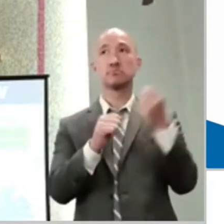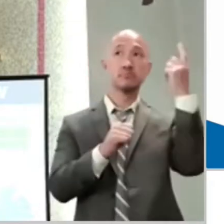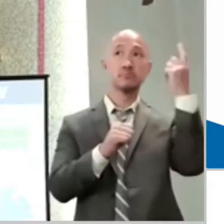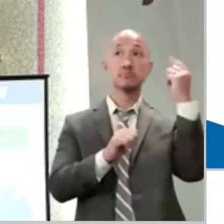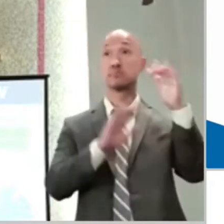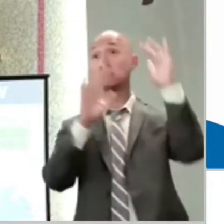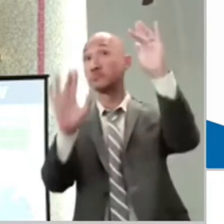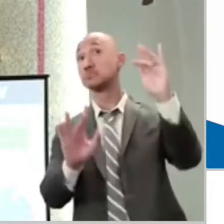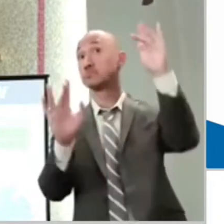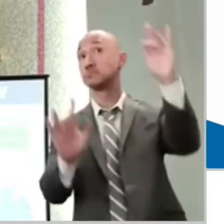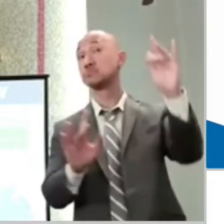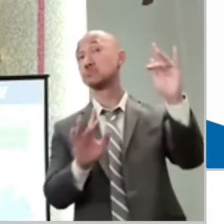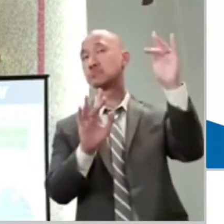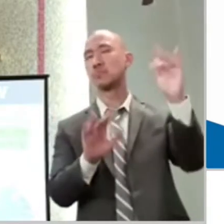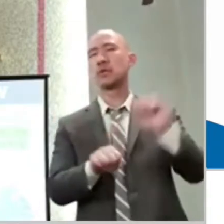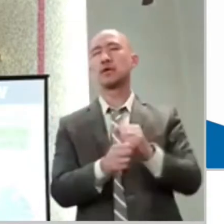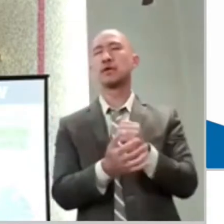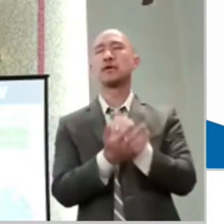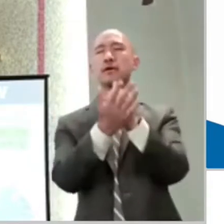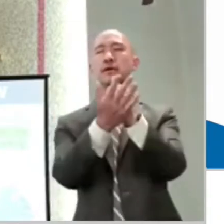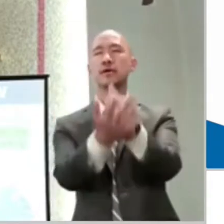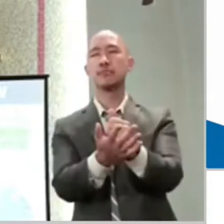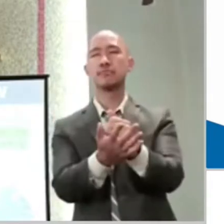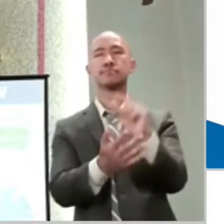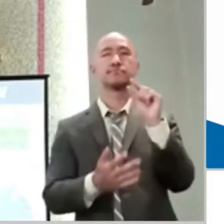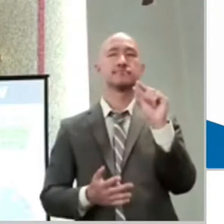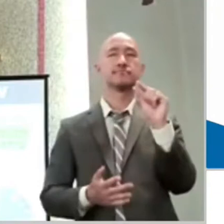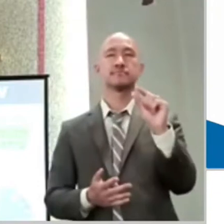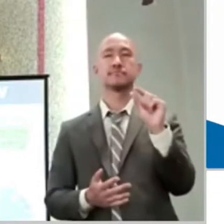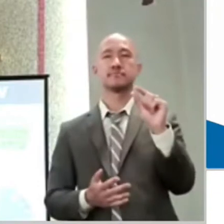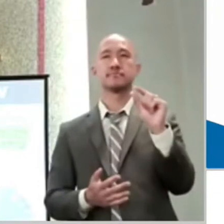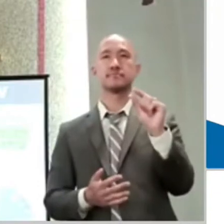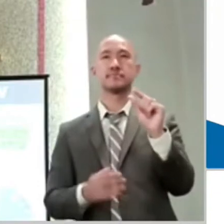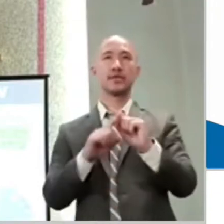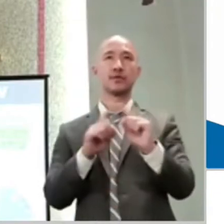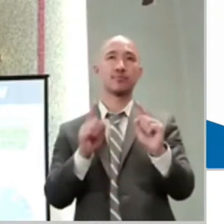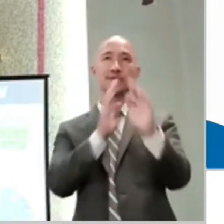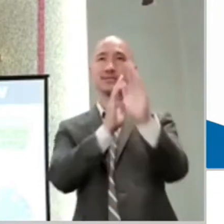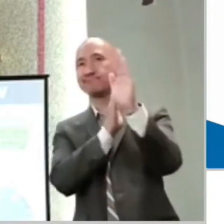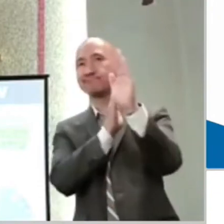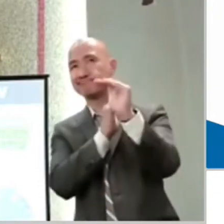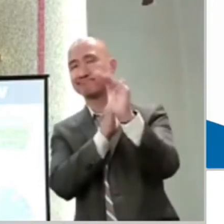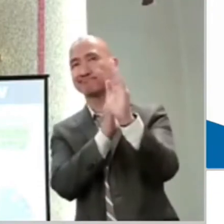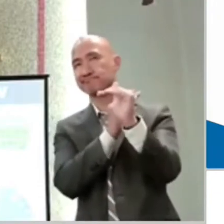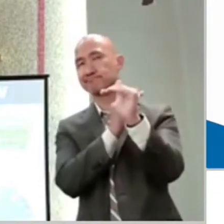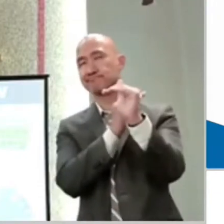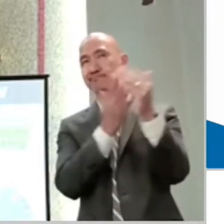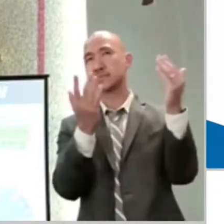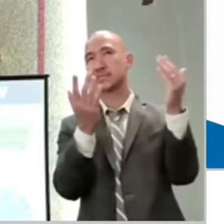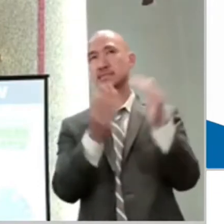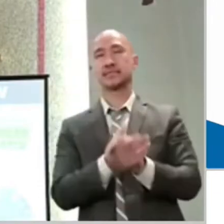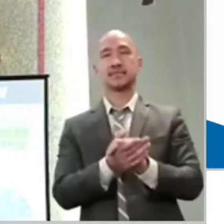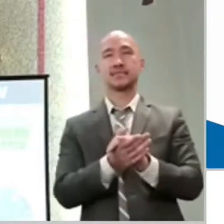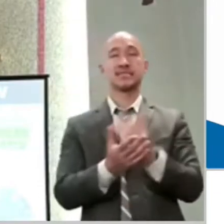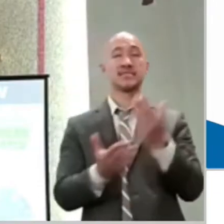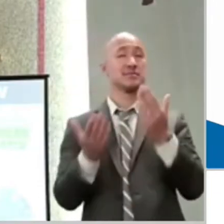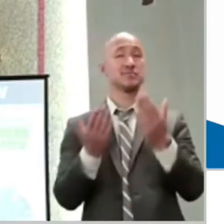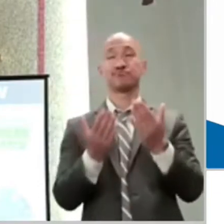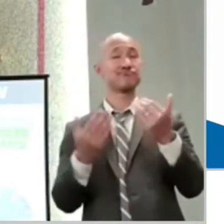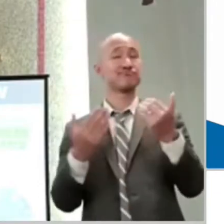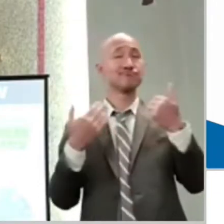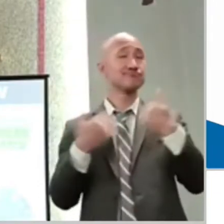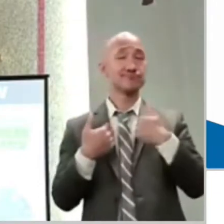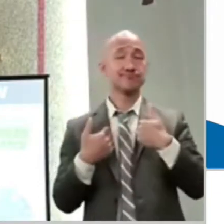for hope. It doesn't really give you peace. Because the solution is still